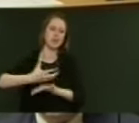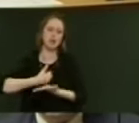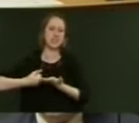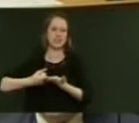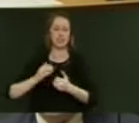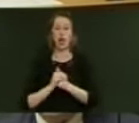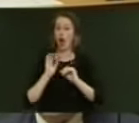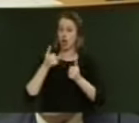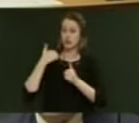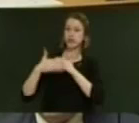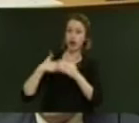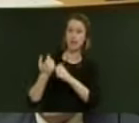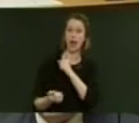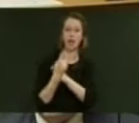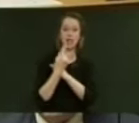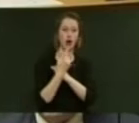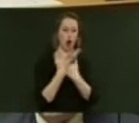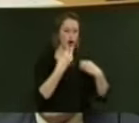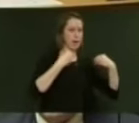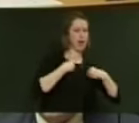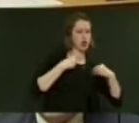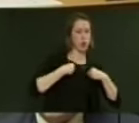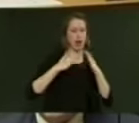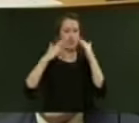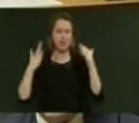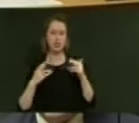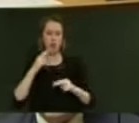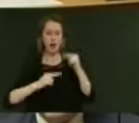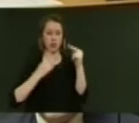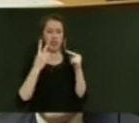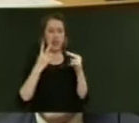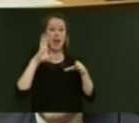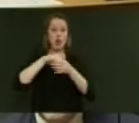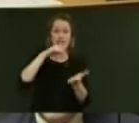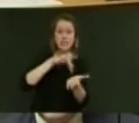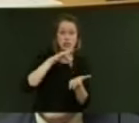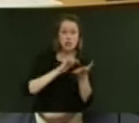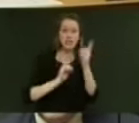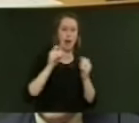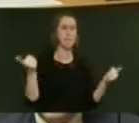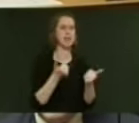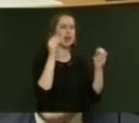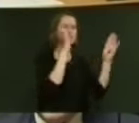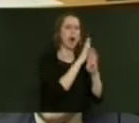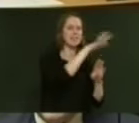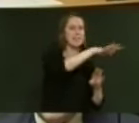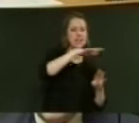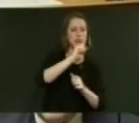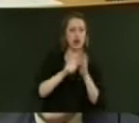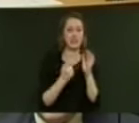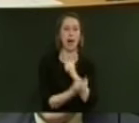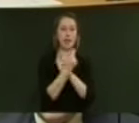Good progress is being made on the commercial and residential rebuild, including in the central city. Large private sector projects are a testament